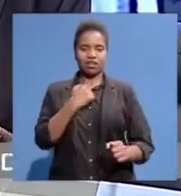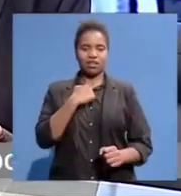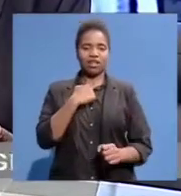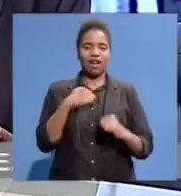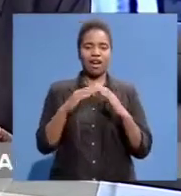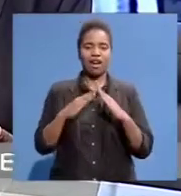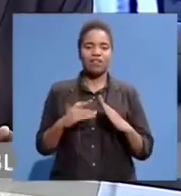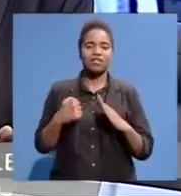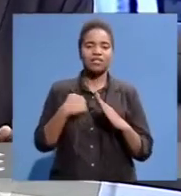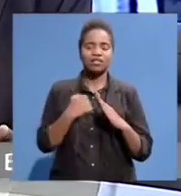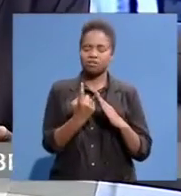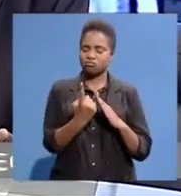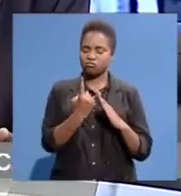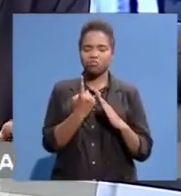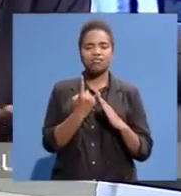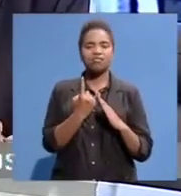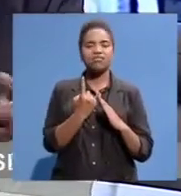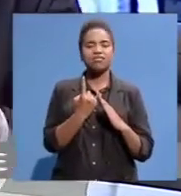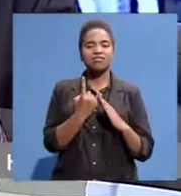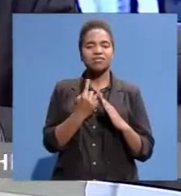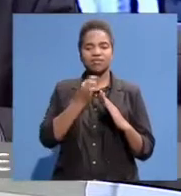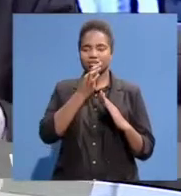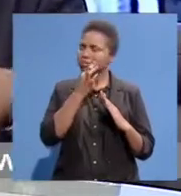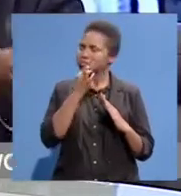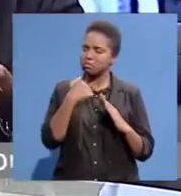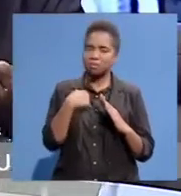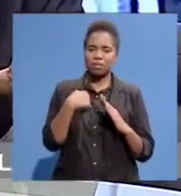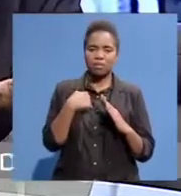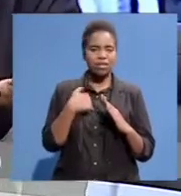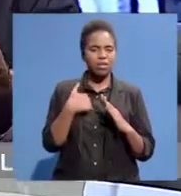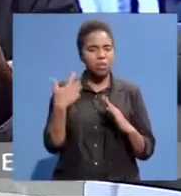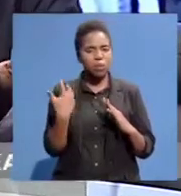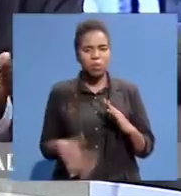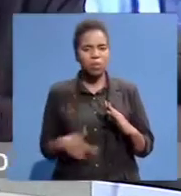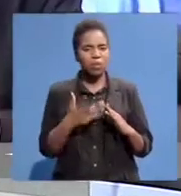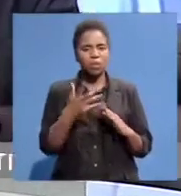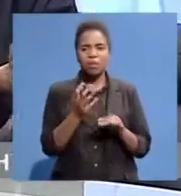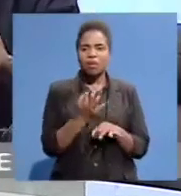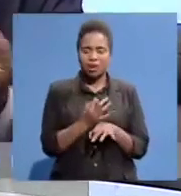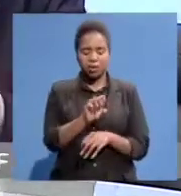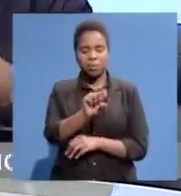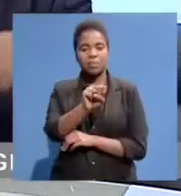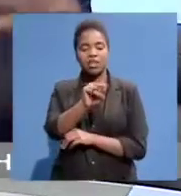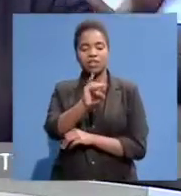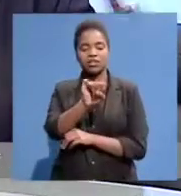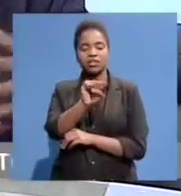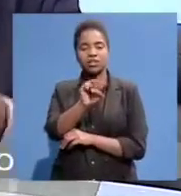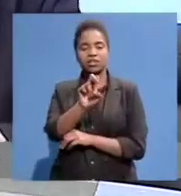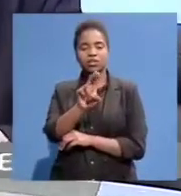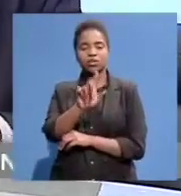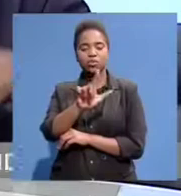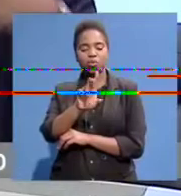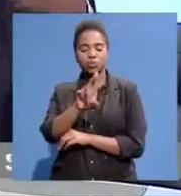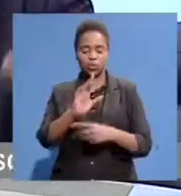to come to my house To speak about What You know How Babu Sisulu Dada And all the other Political